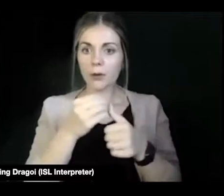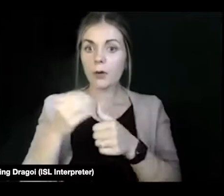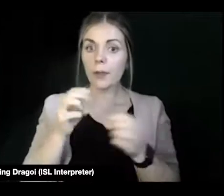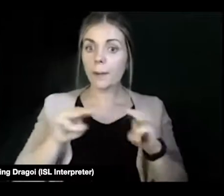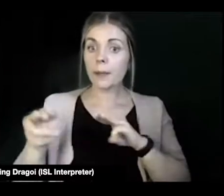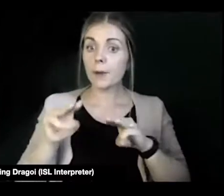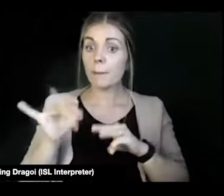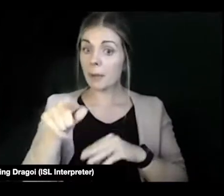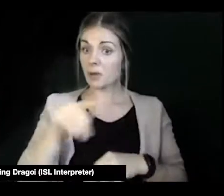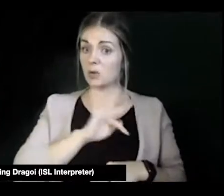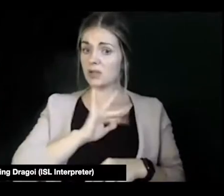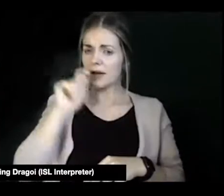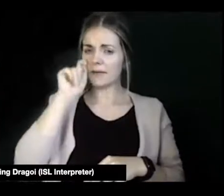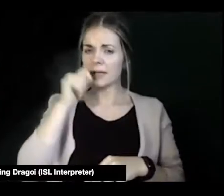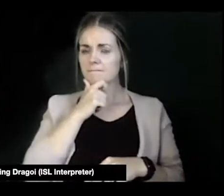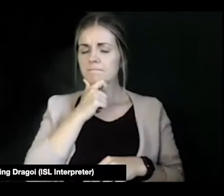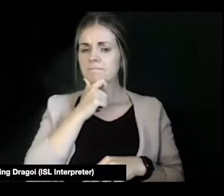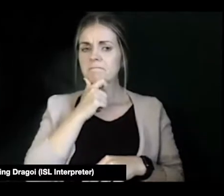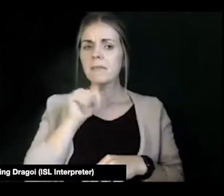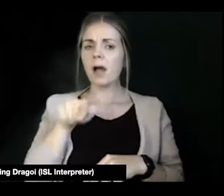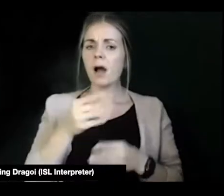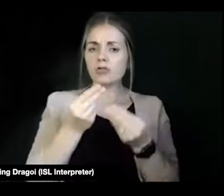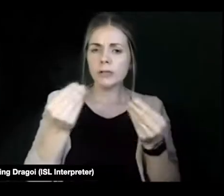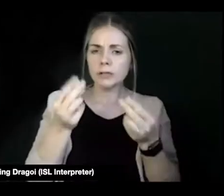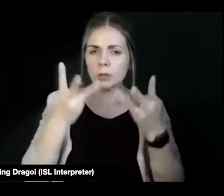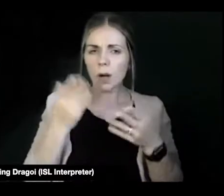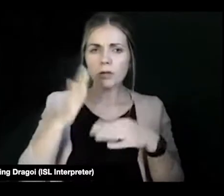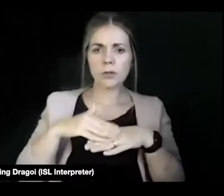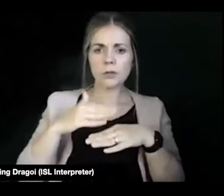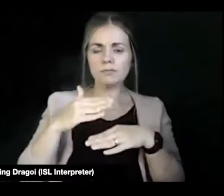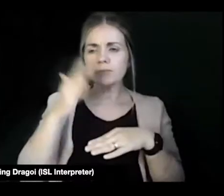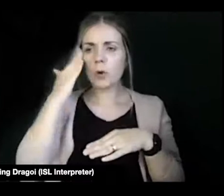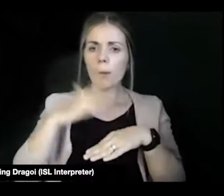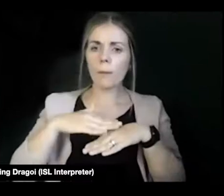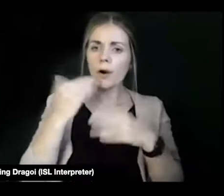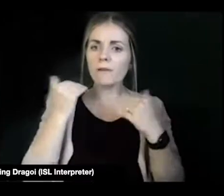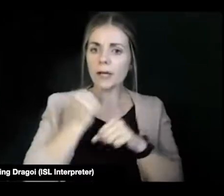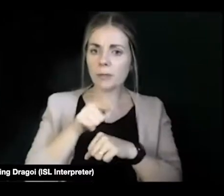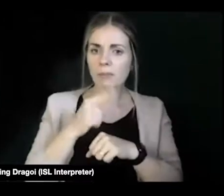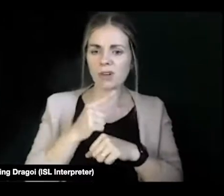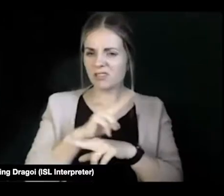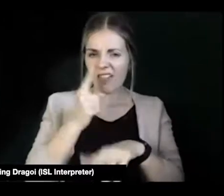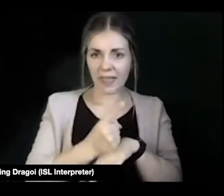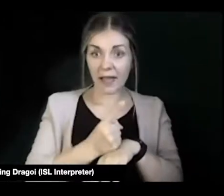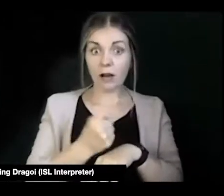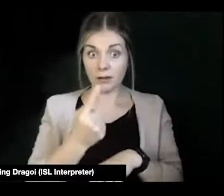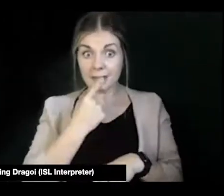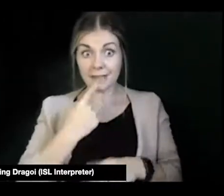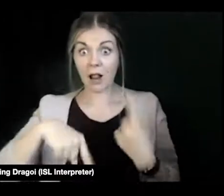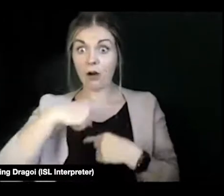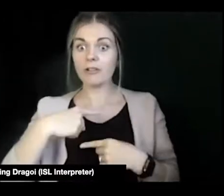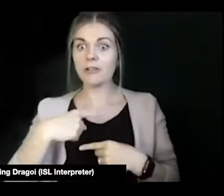actually there's a resource that I'd really, there's a bit of information that I want to know about. There's not a resource on there about something that I wouldn't know about. Come and tell us.